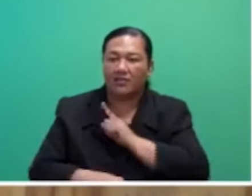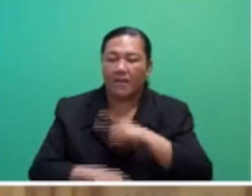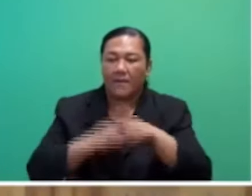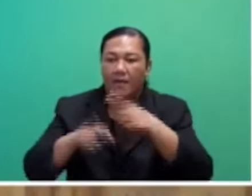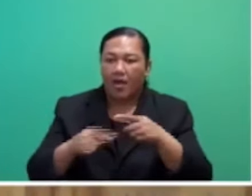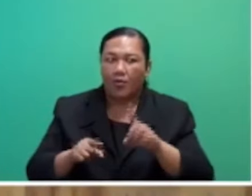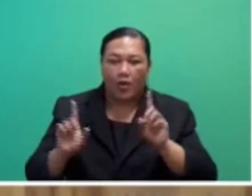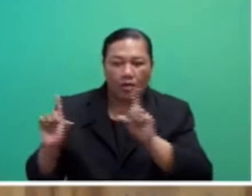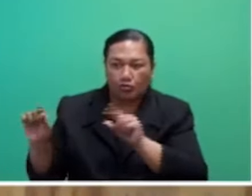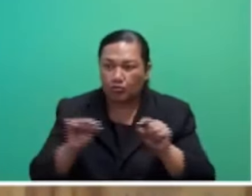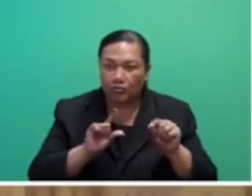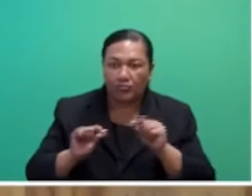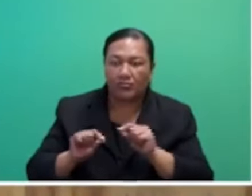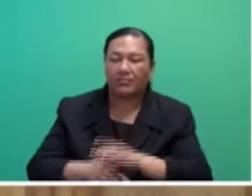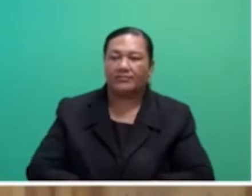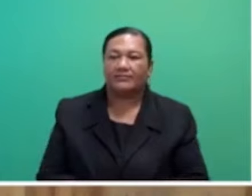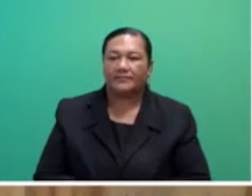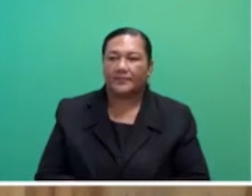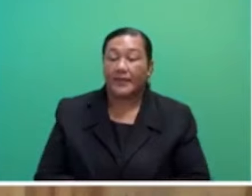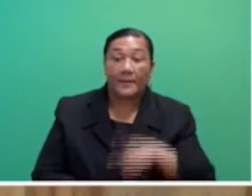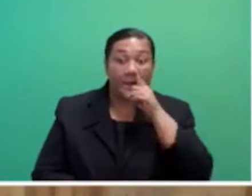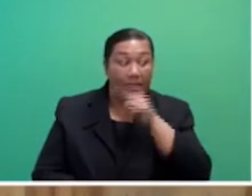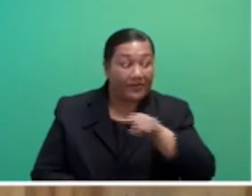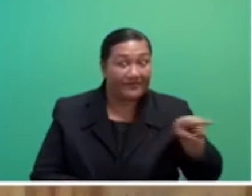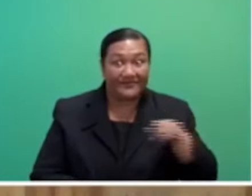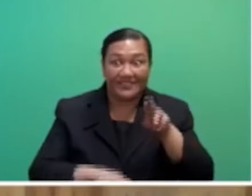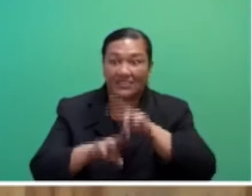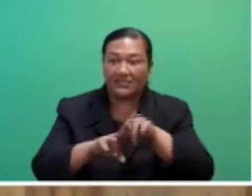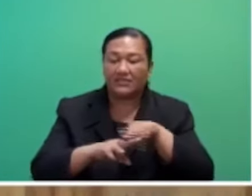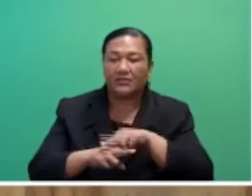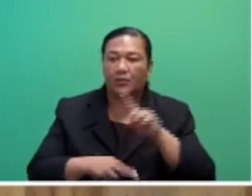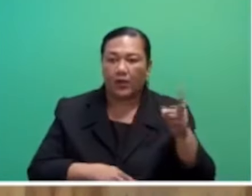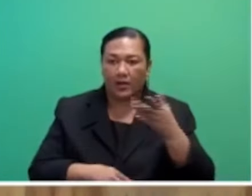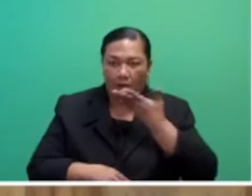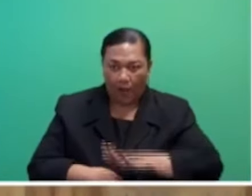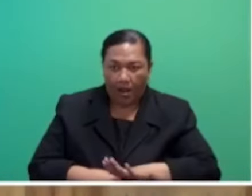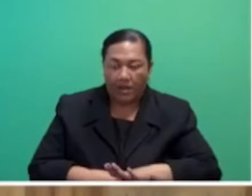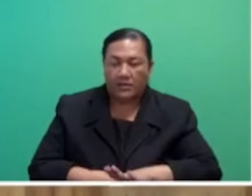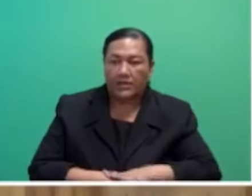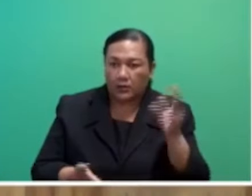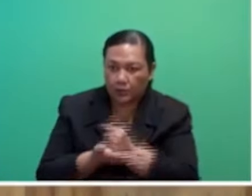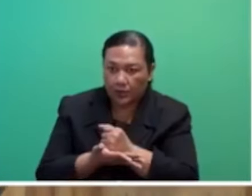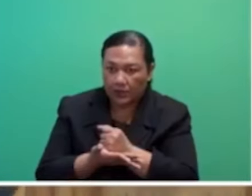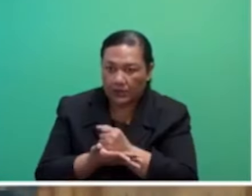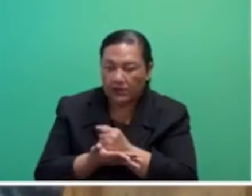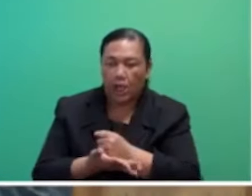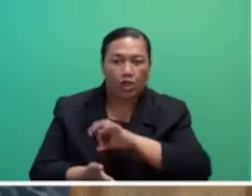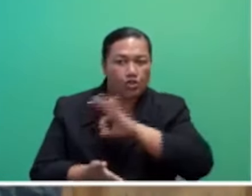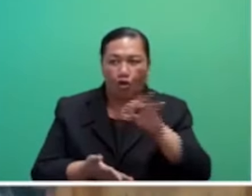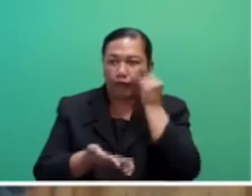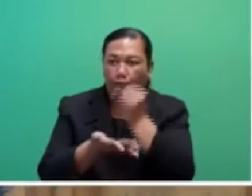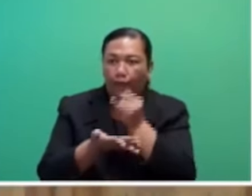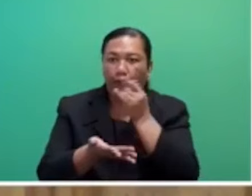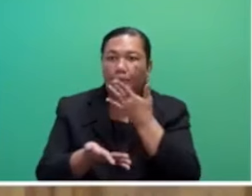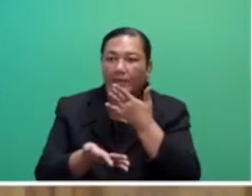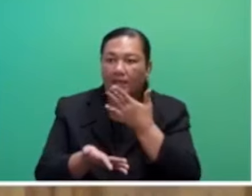the people of Fiji need to have the assurance that they are not given false hope, but are guaranteed that their